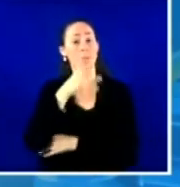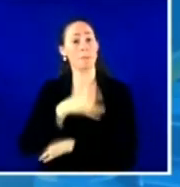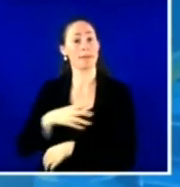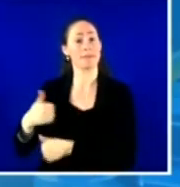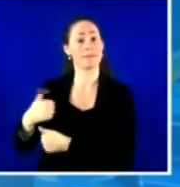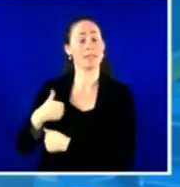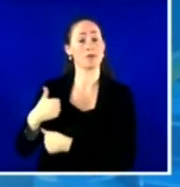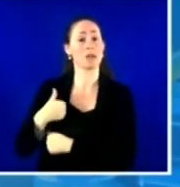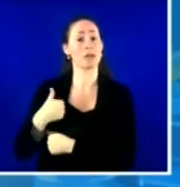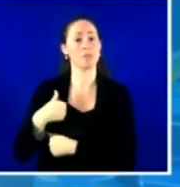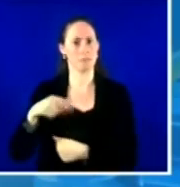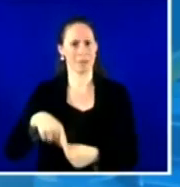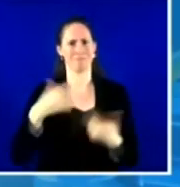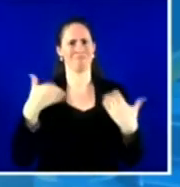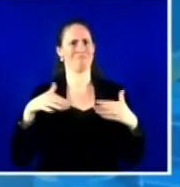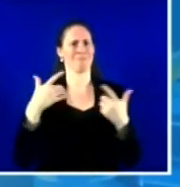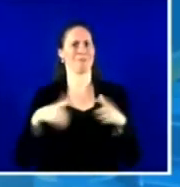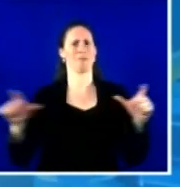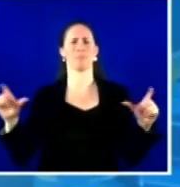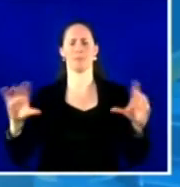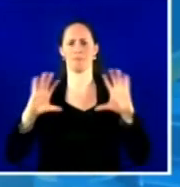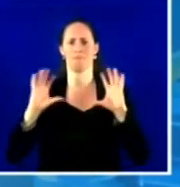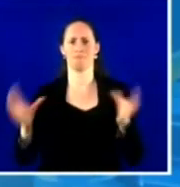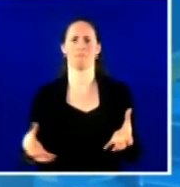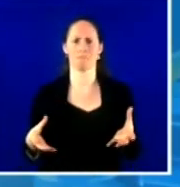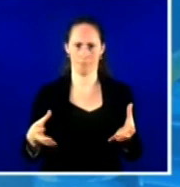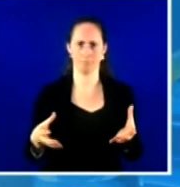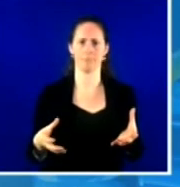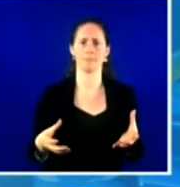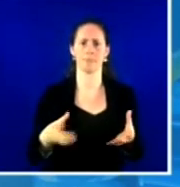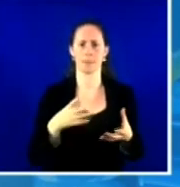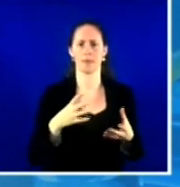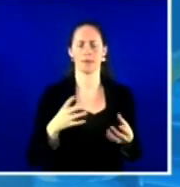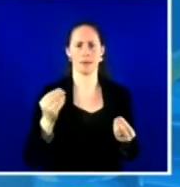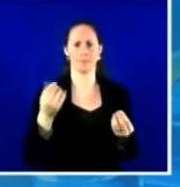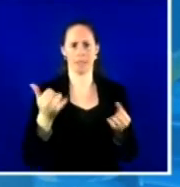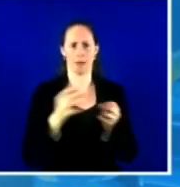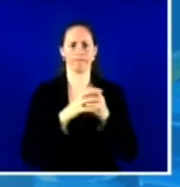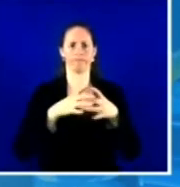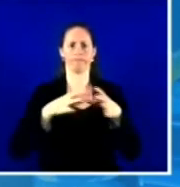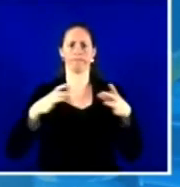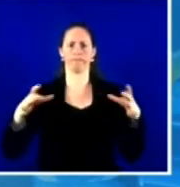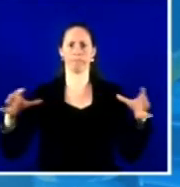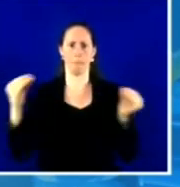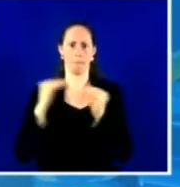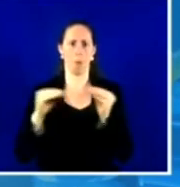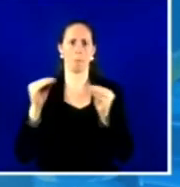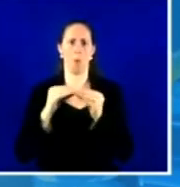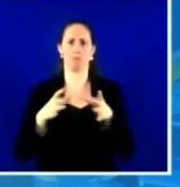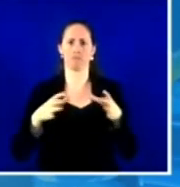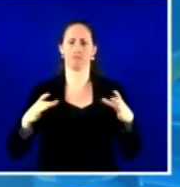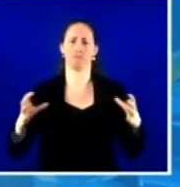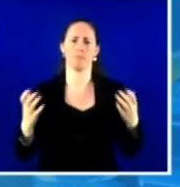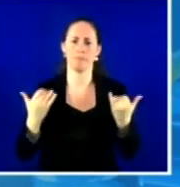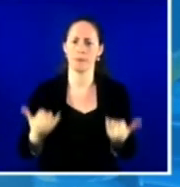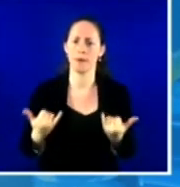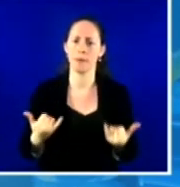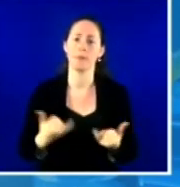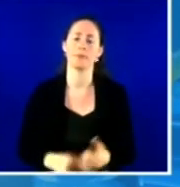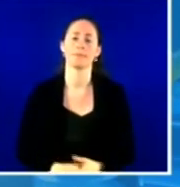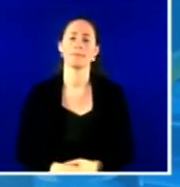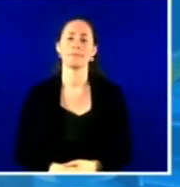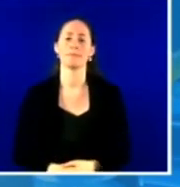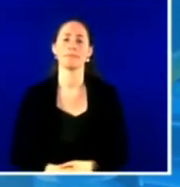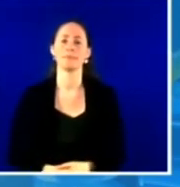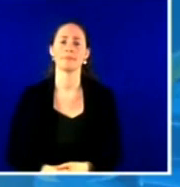our fastest growing population. About 10% of our veterans nationally are women veterans.